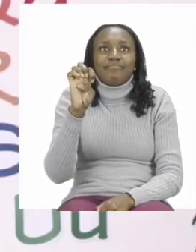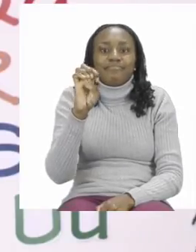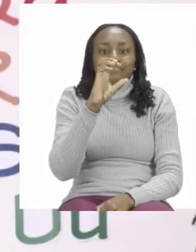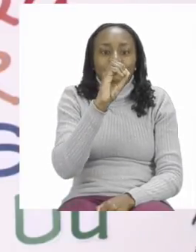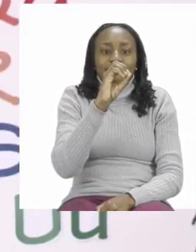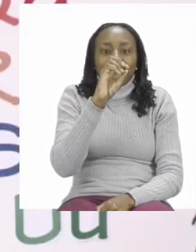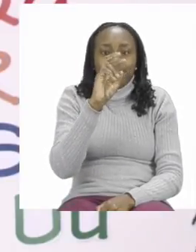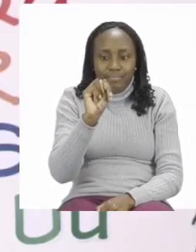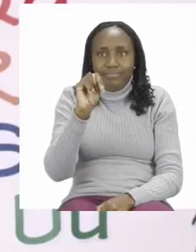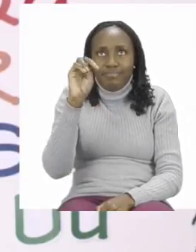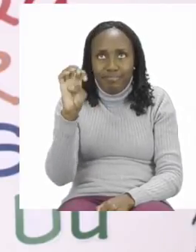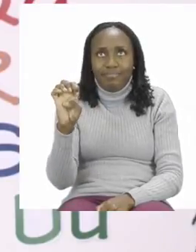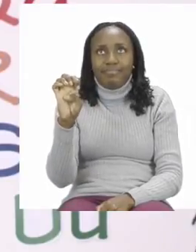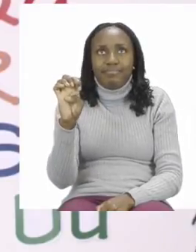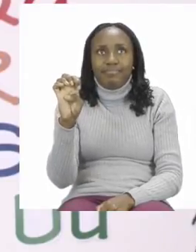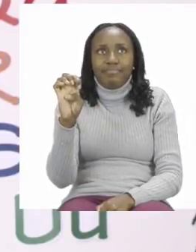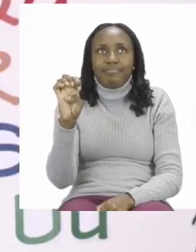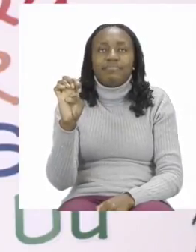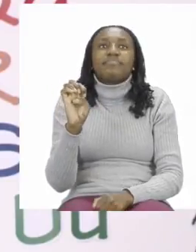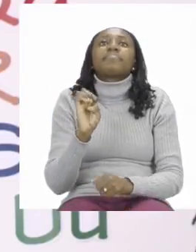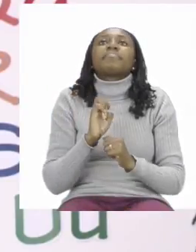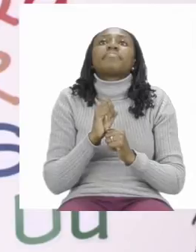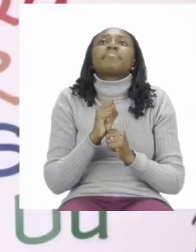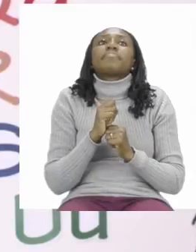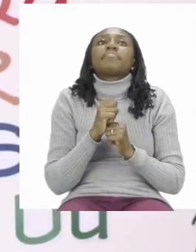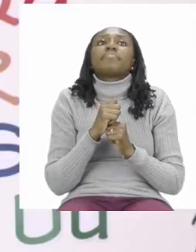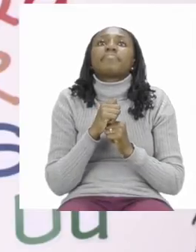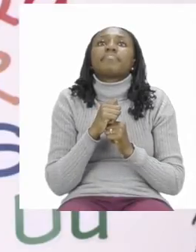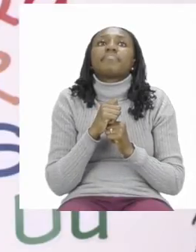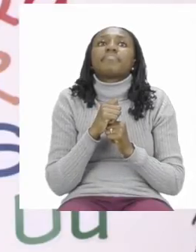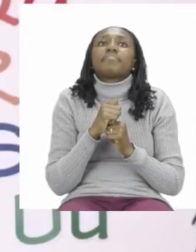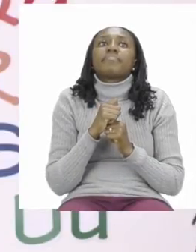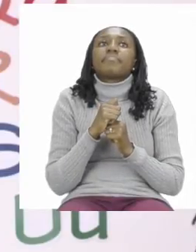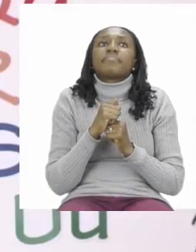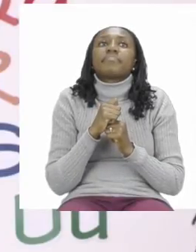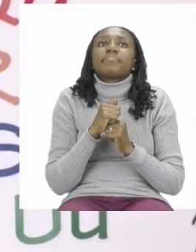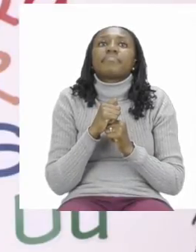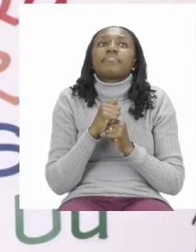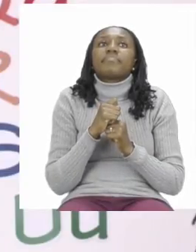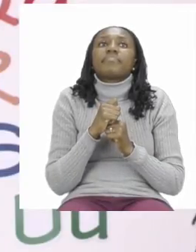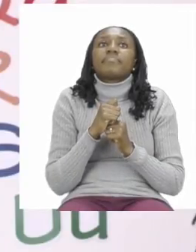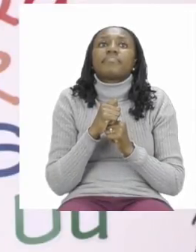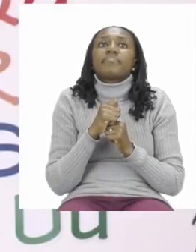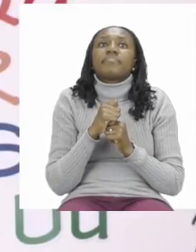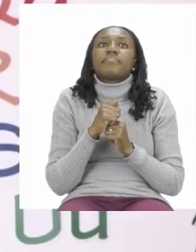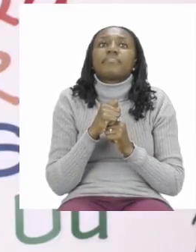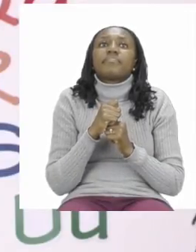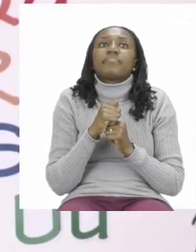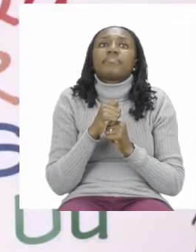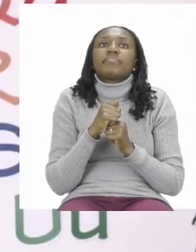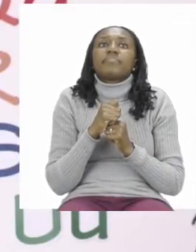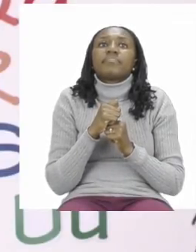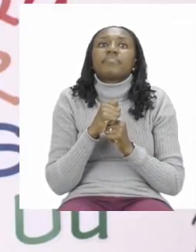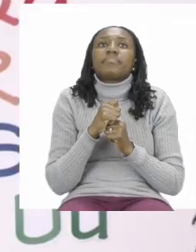one two three. So go ahead and copy the number one. Then